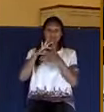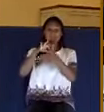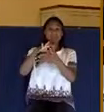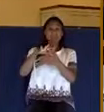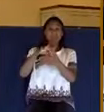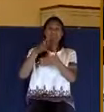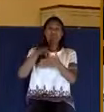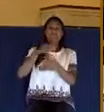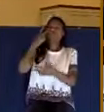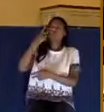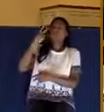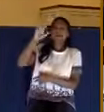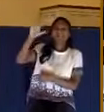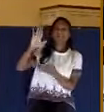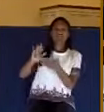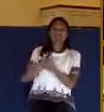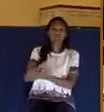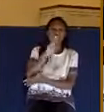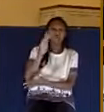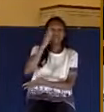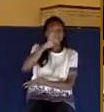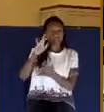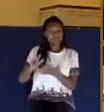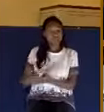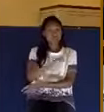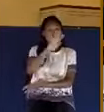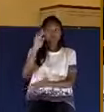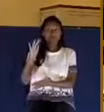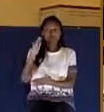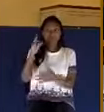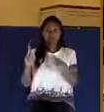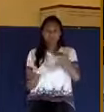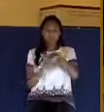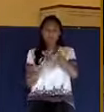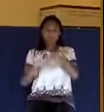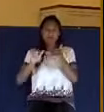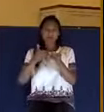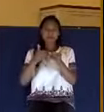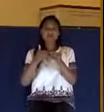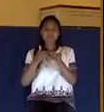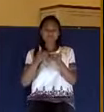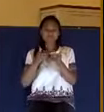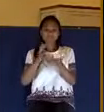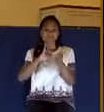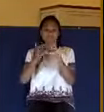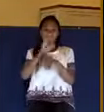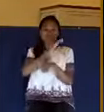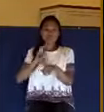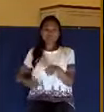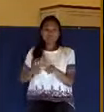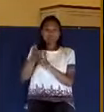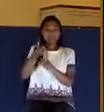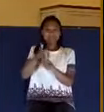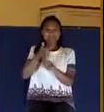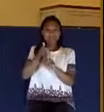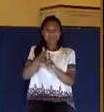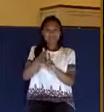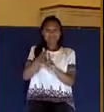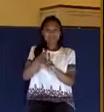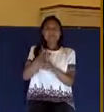his what? His glory. The glory of God returned in Jesus Christ. The Bible says he is the brightness of his glory.